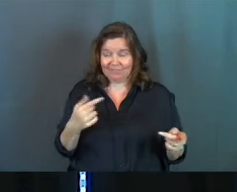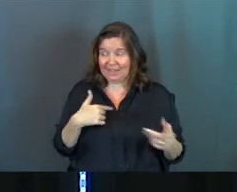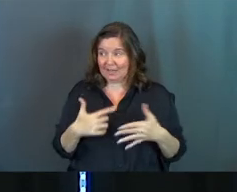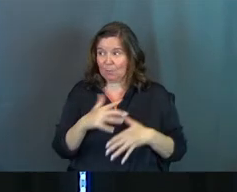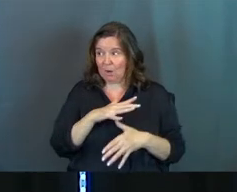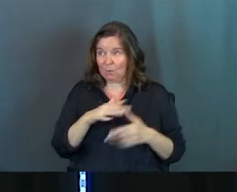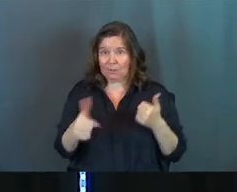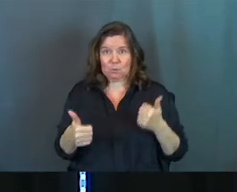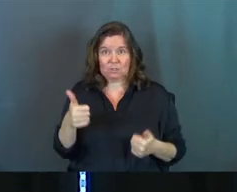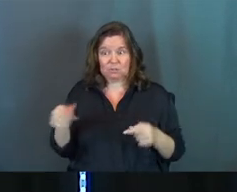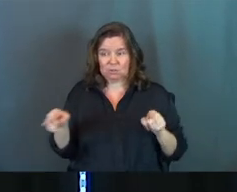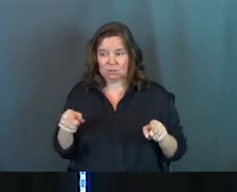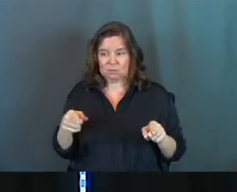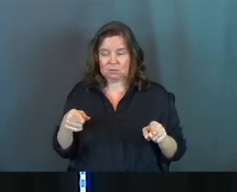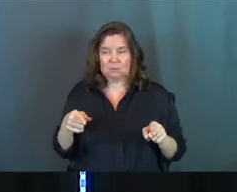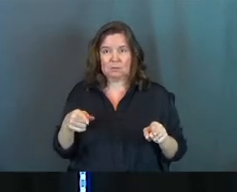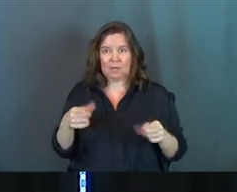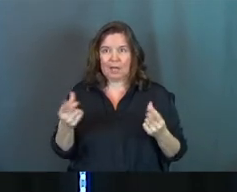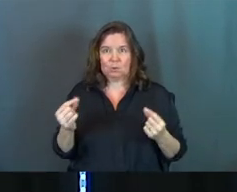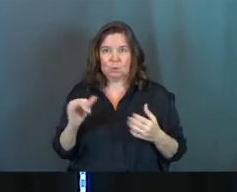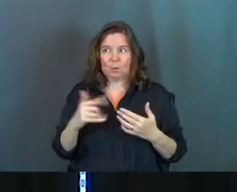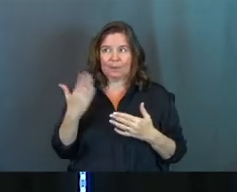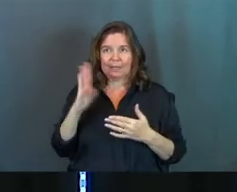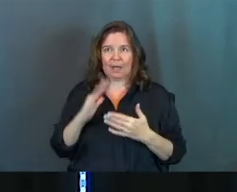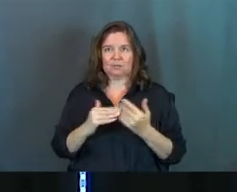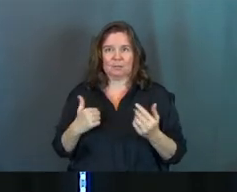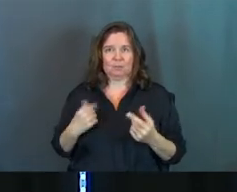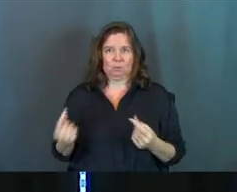priority, that's just what it is because God has called me to that.